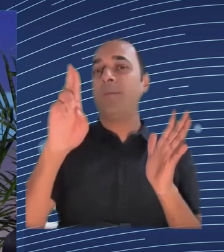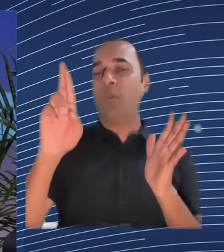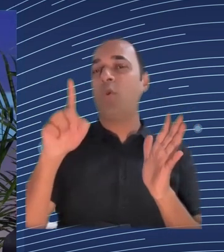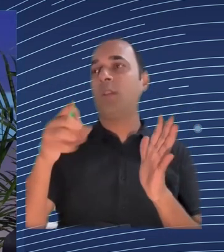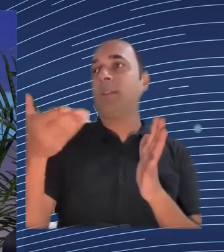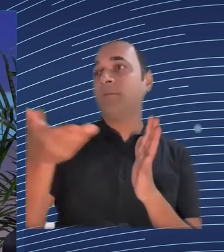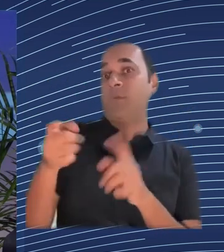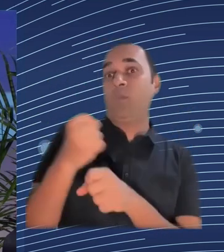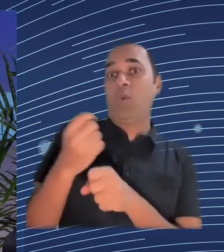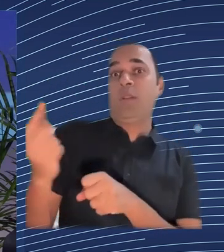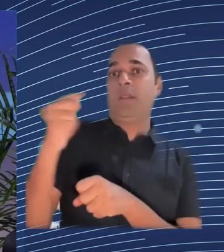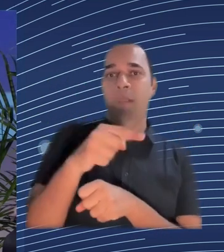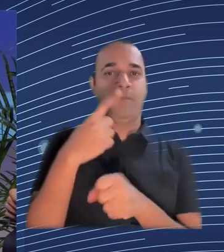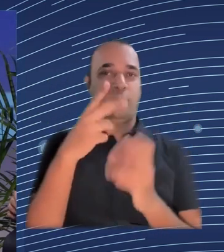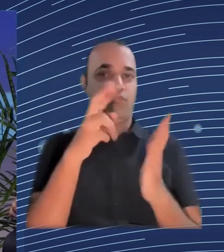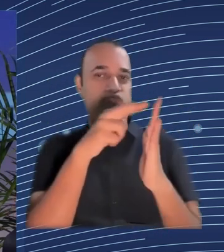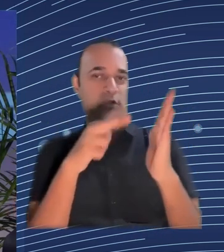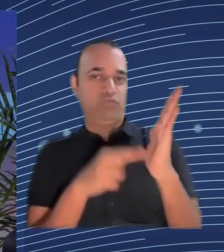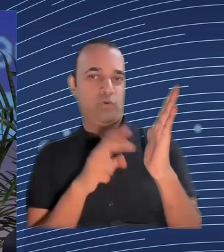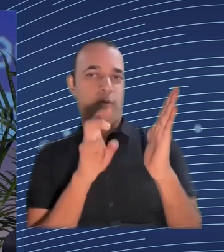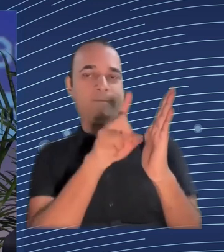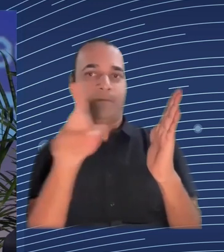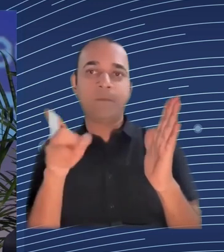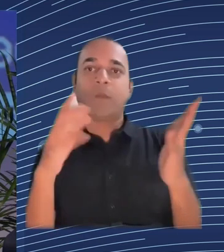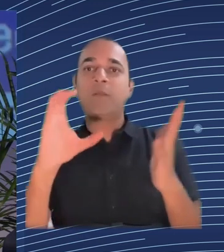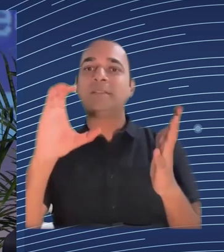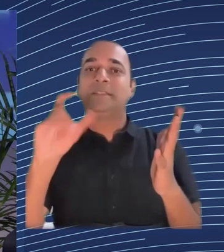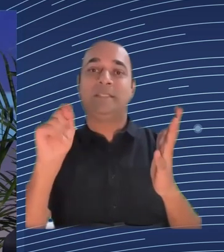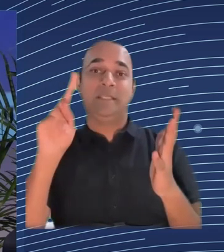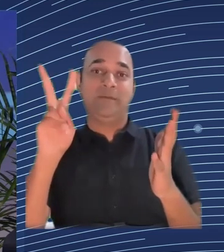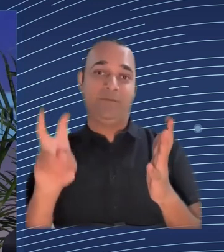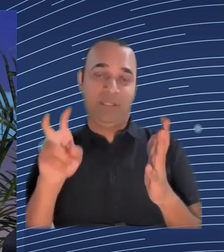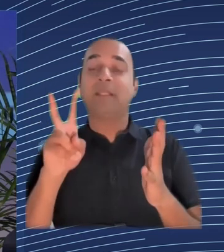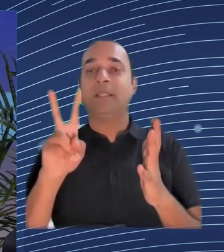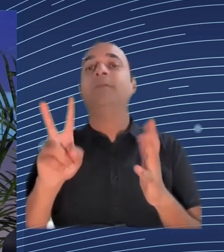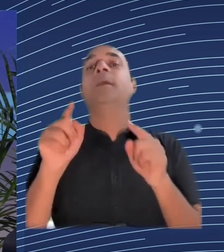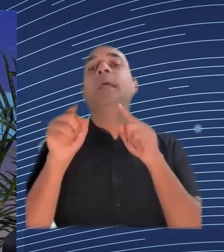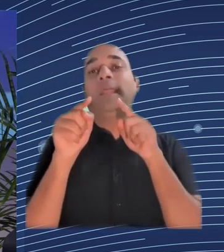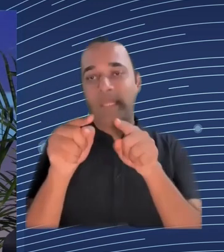because your job is going to depend upon it but of course consensually you're giving it to them